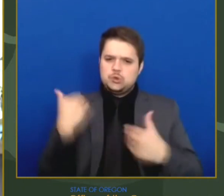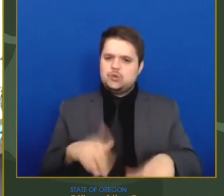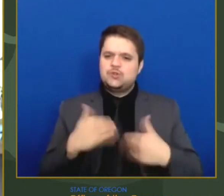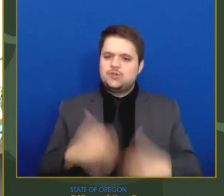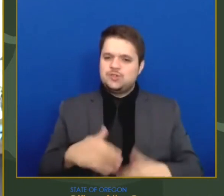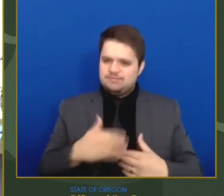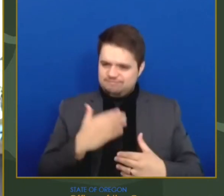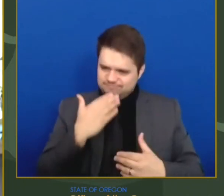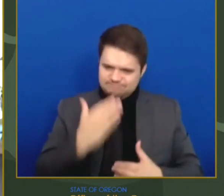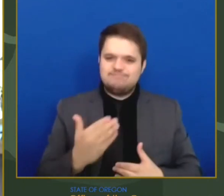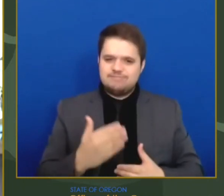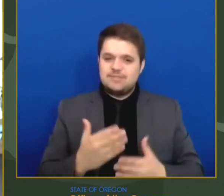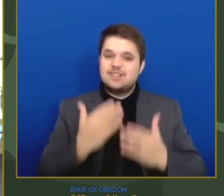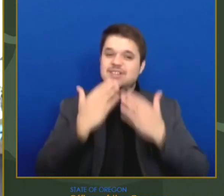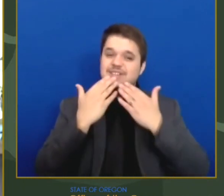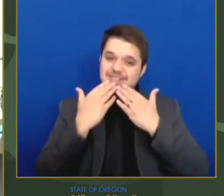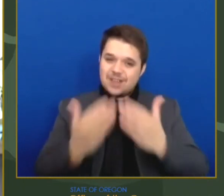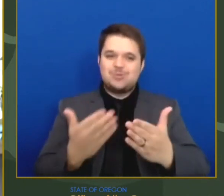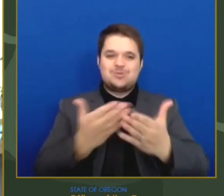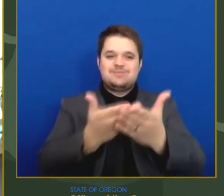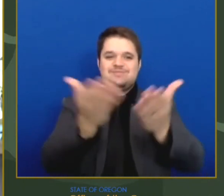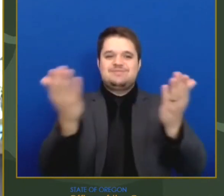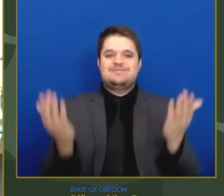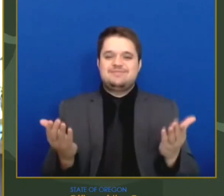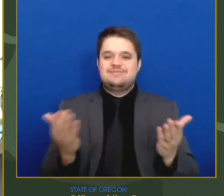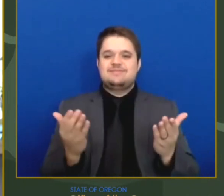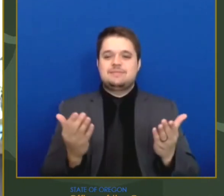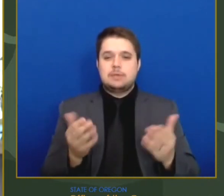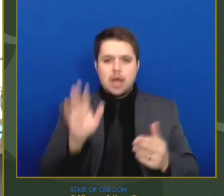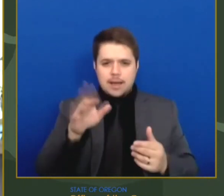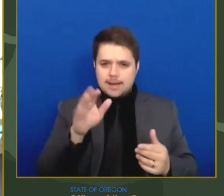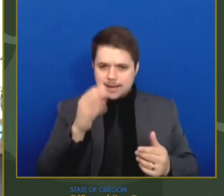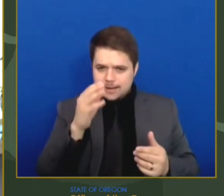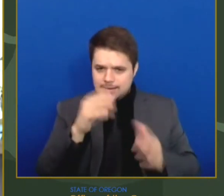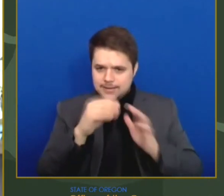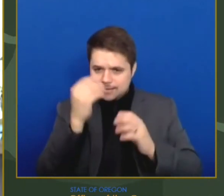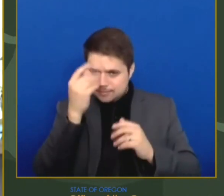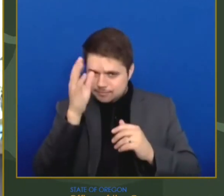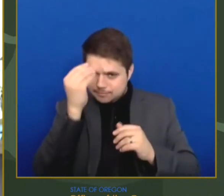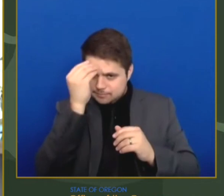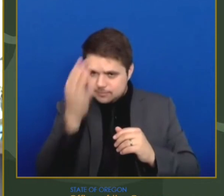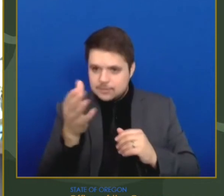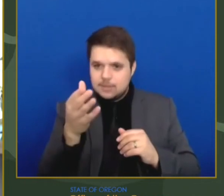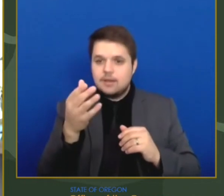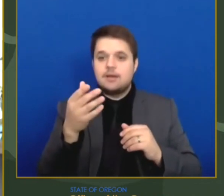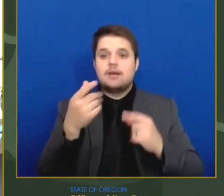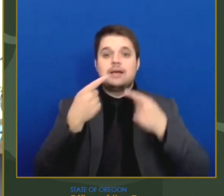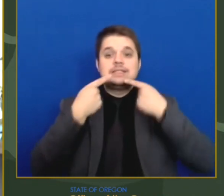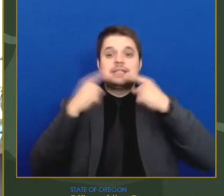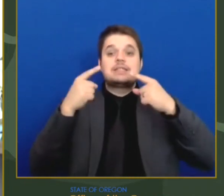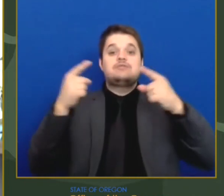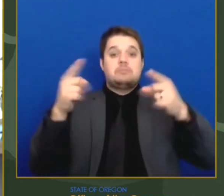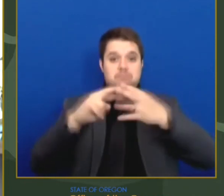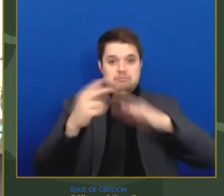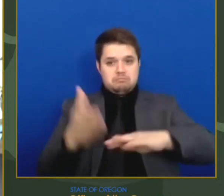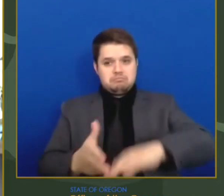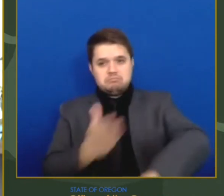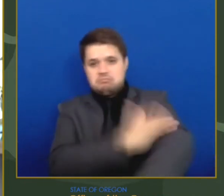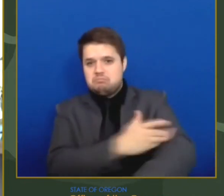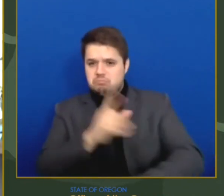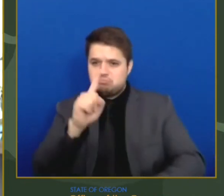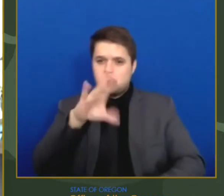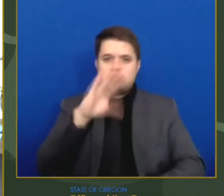But it's actually because of this amazing success that I'm here today to ask everyone to remain